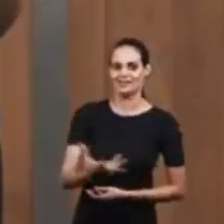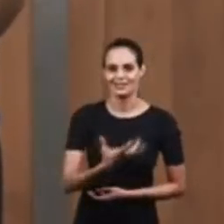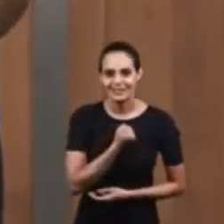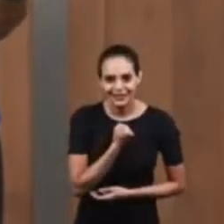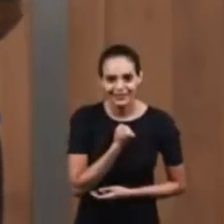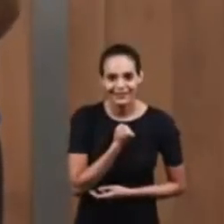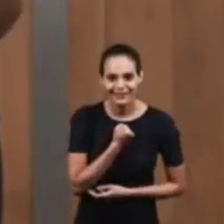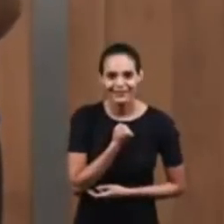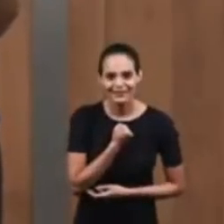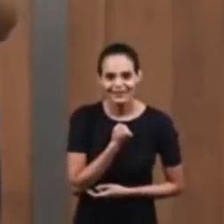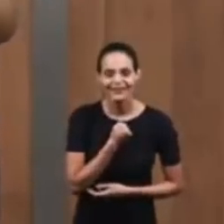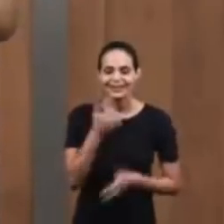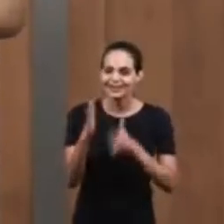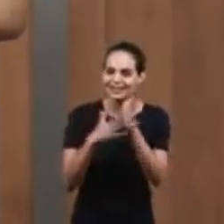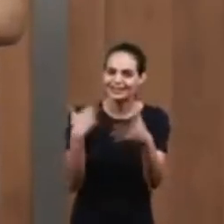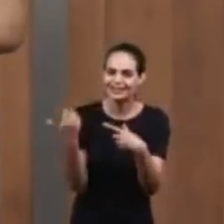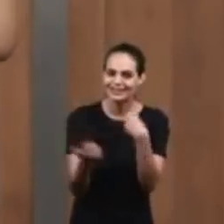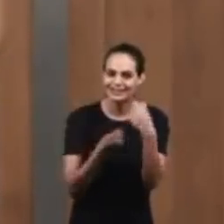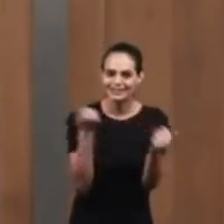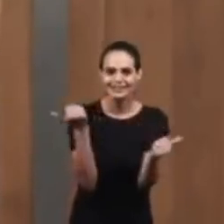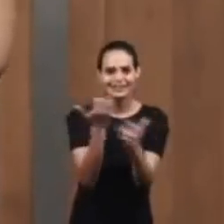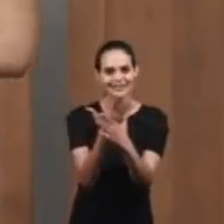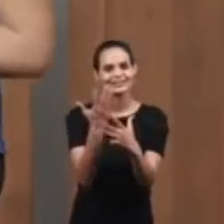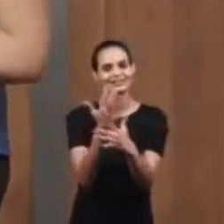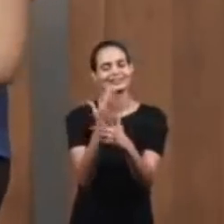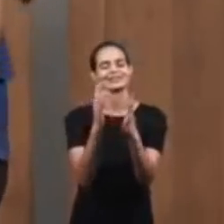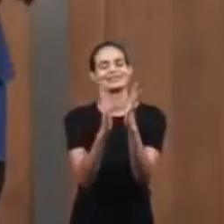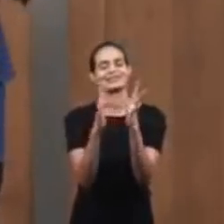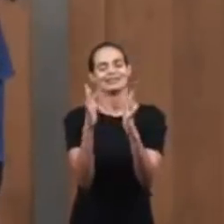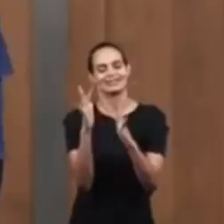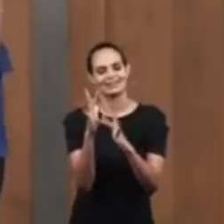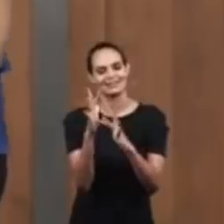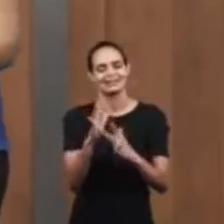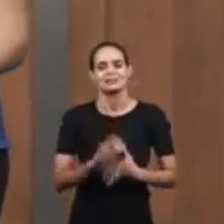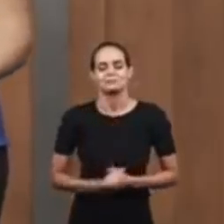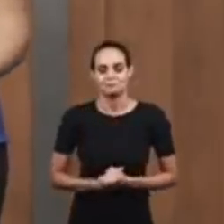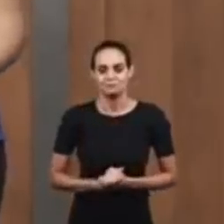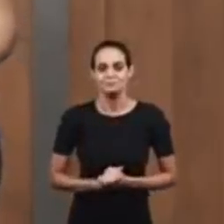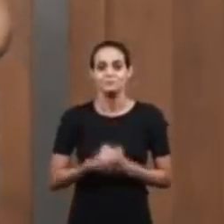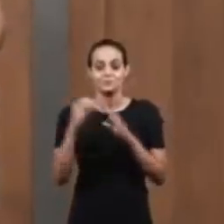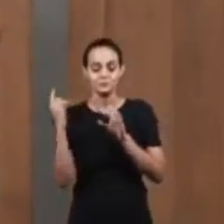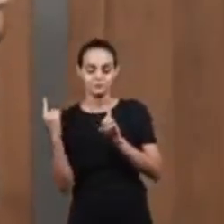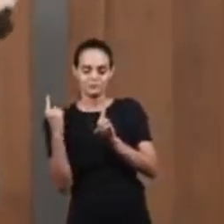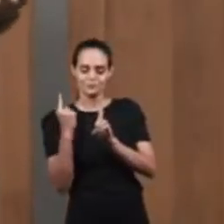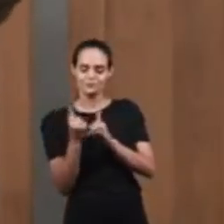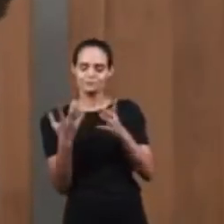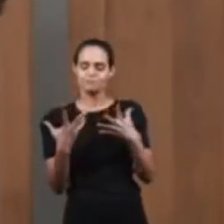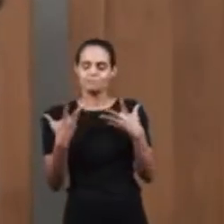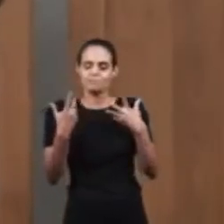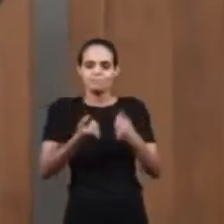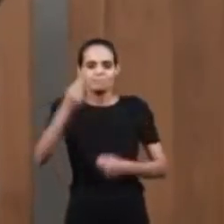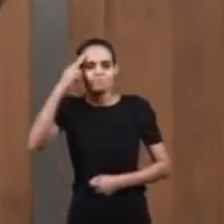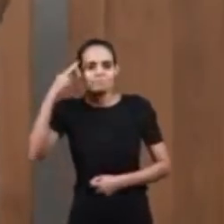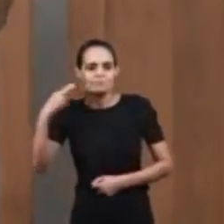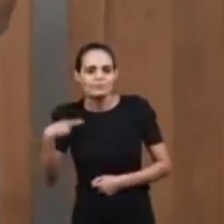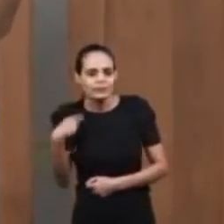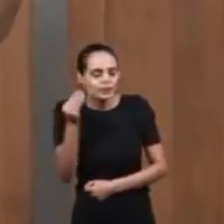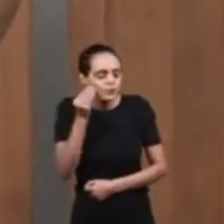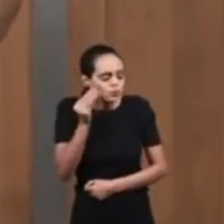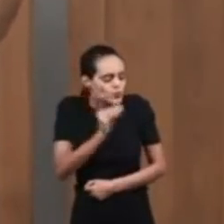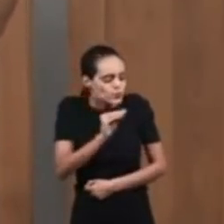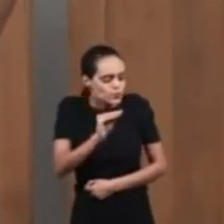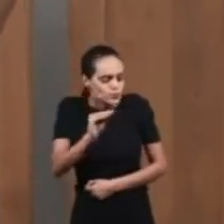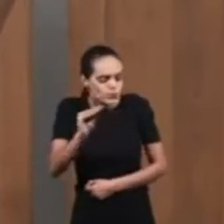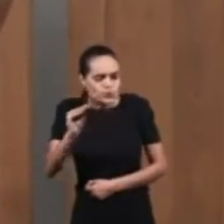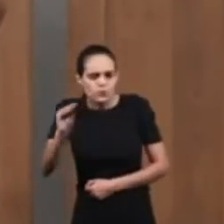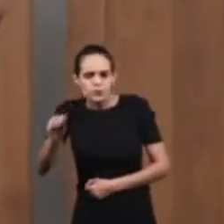Jesus In this marvelous encounter Joseph hugged and kissed his brothers He cried a lot It